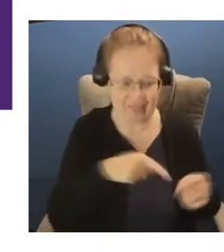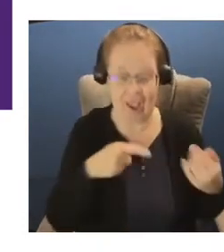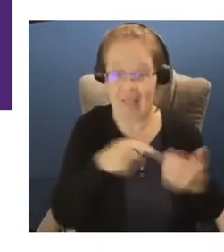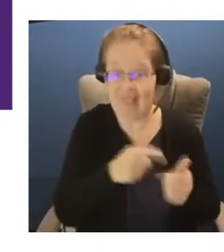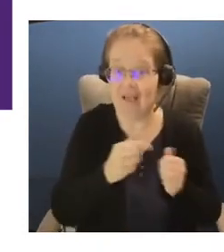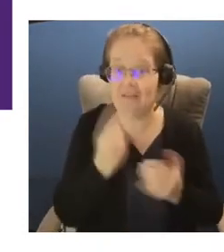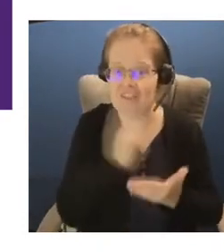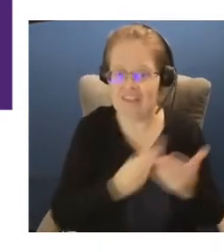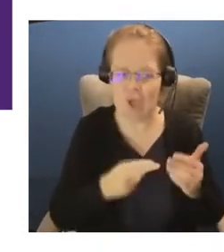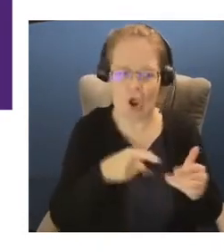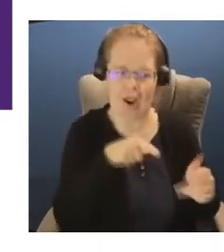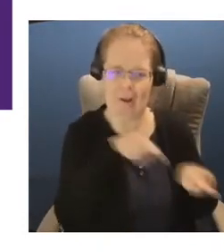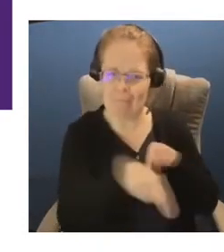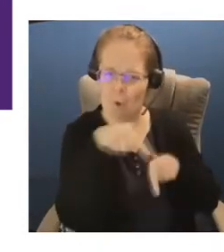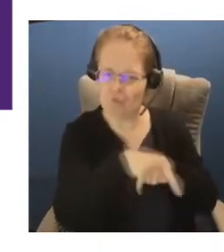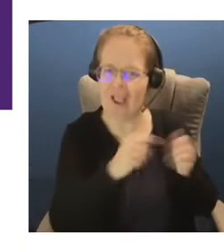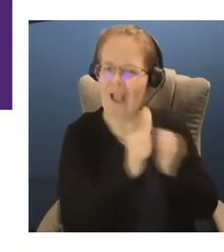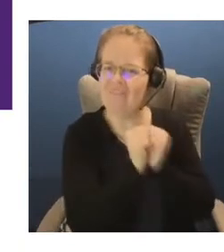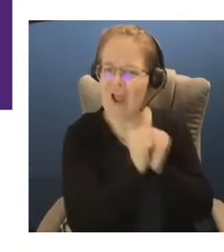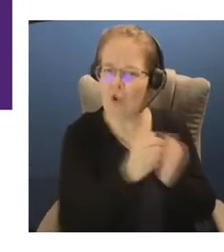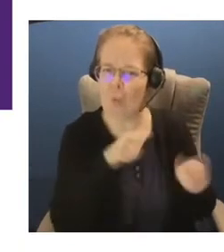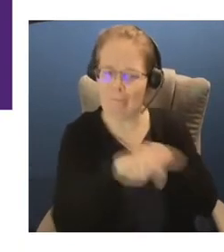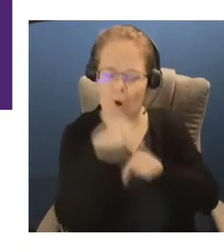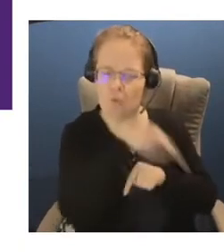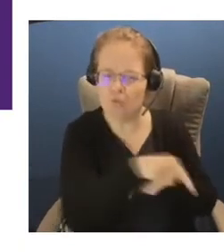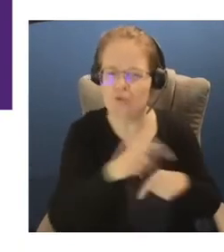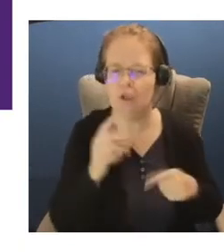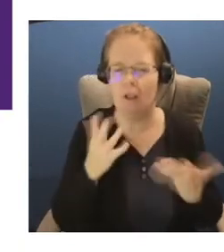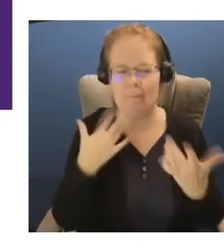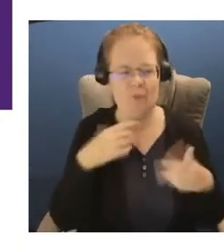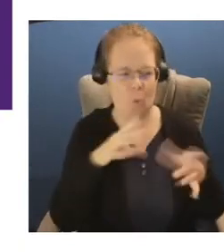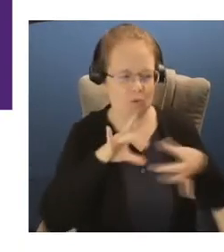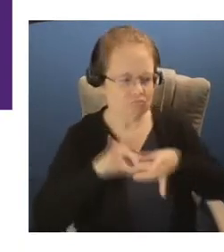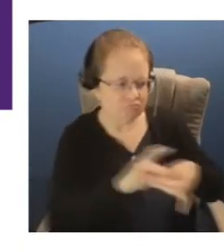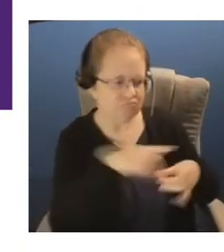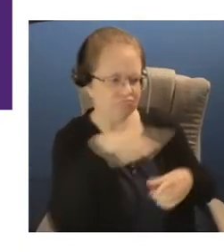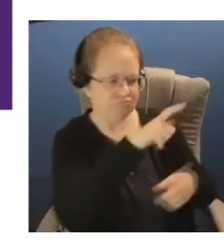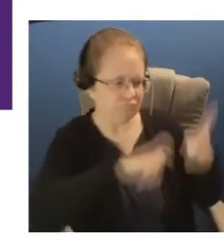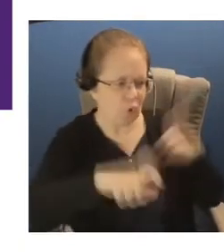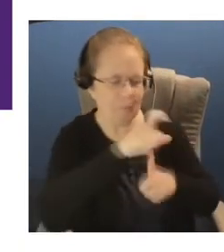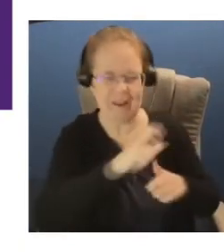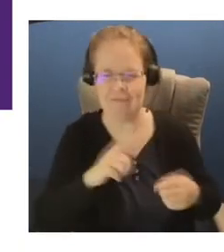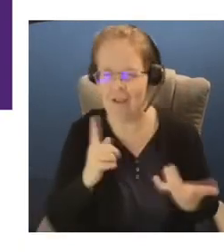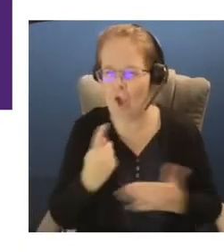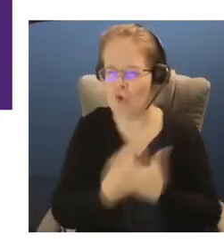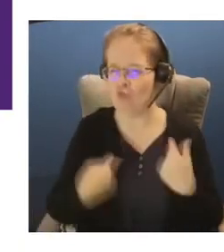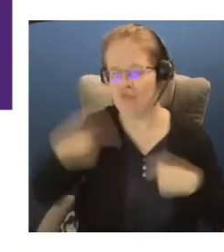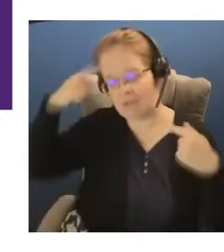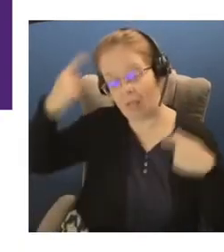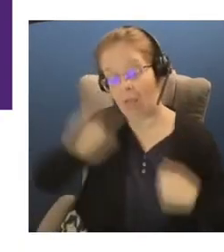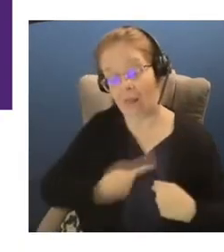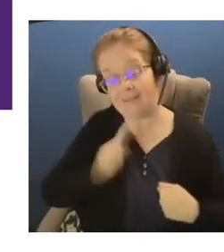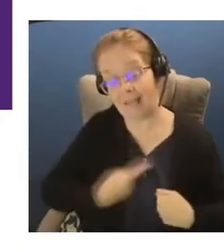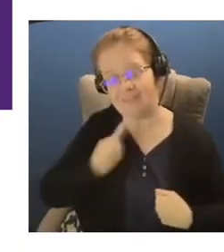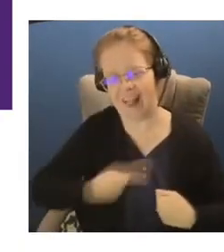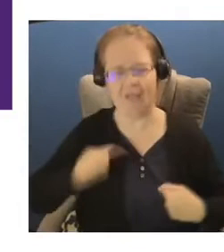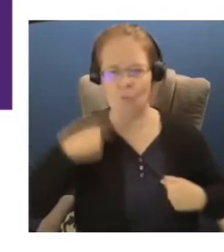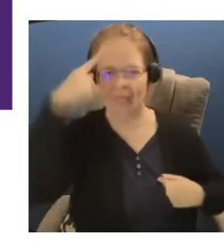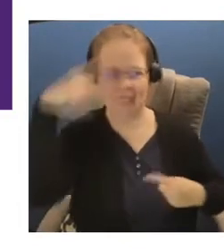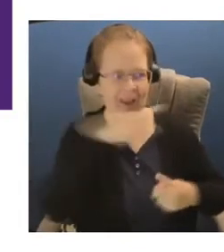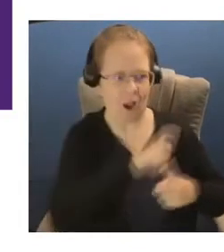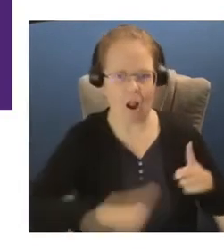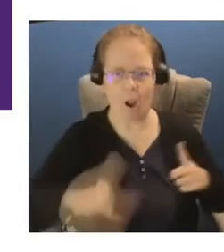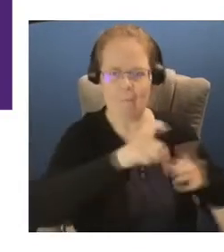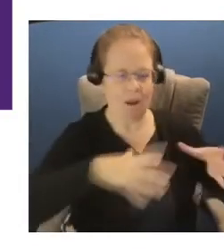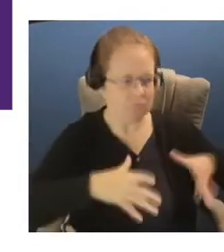most. That, you know, happiness lies in connecting with a community and be part of something greater than yourself. And my definition of community is to be part of